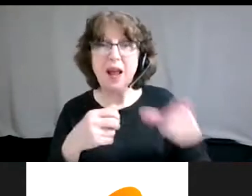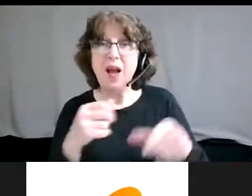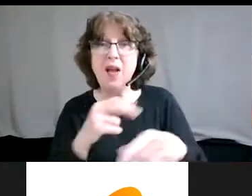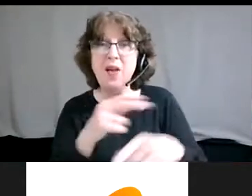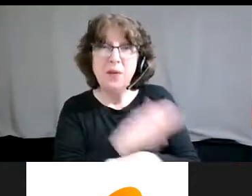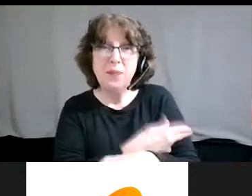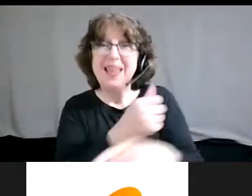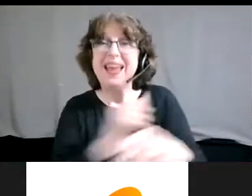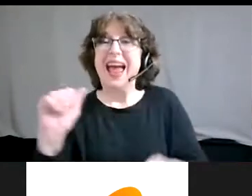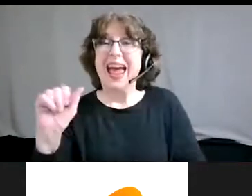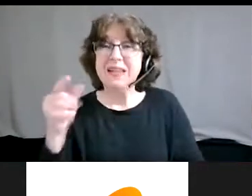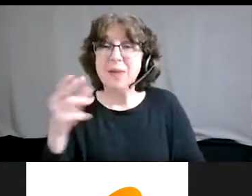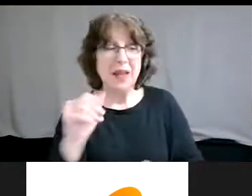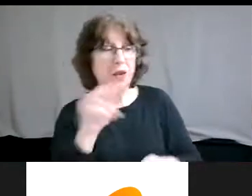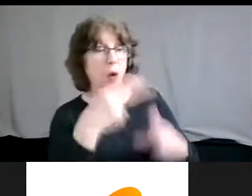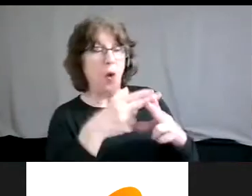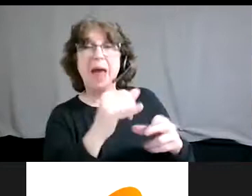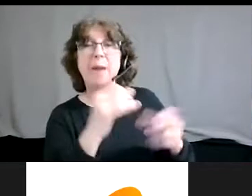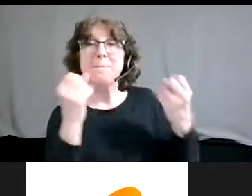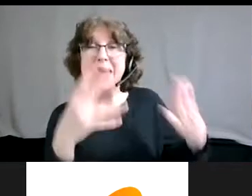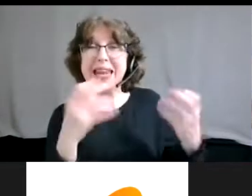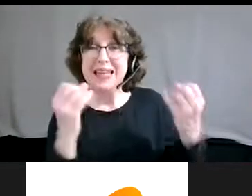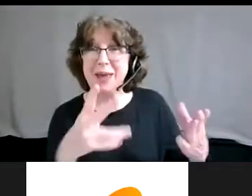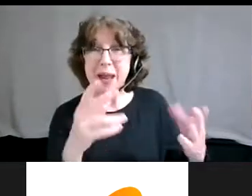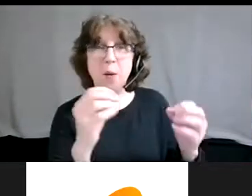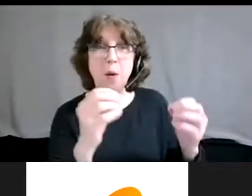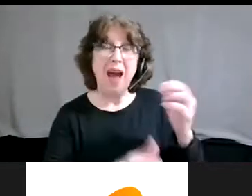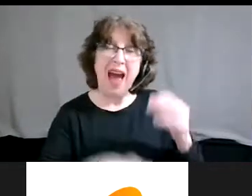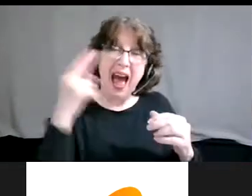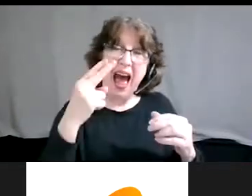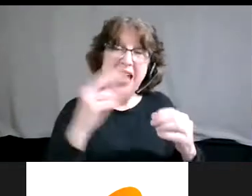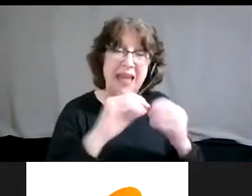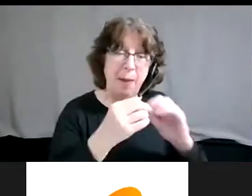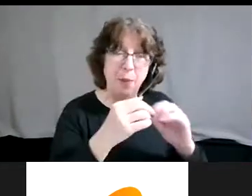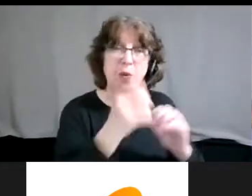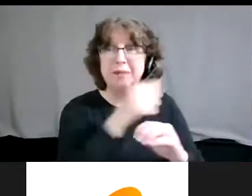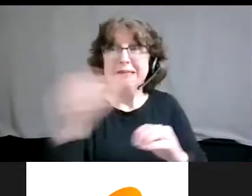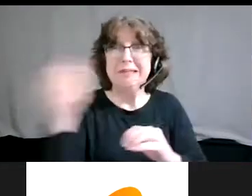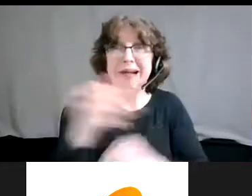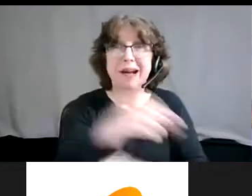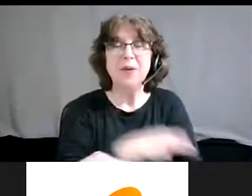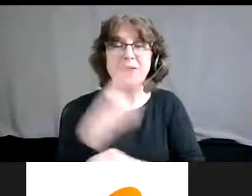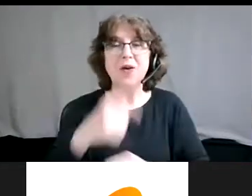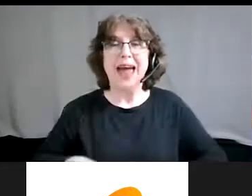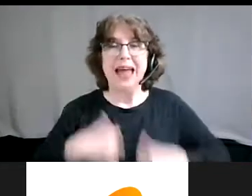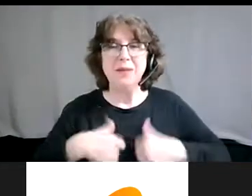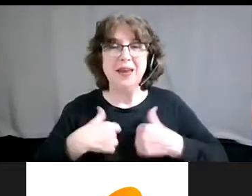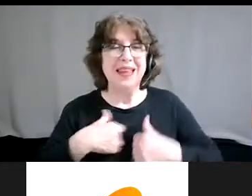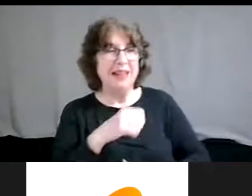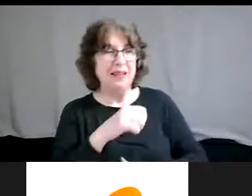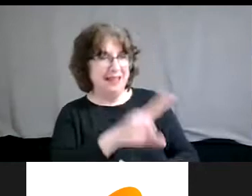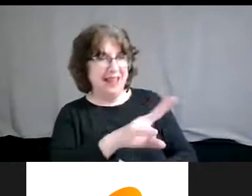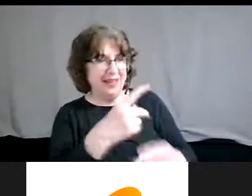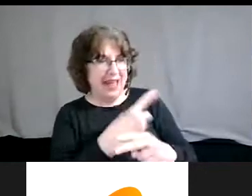asthma, seven times the national rate and 21 times of the other boroughs. And I do have a